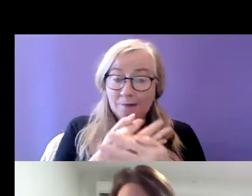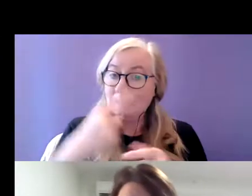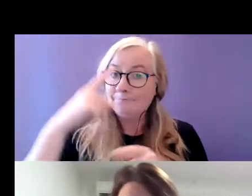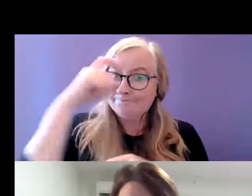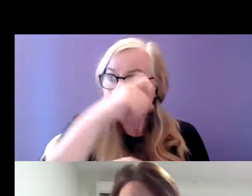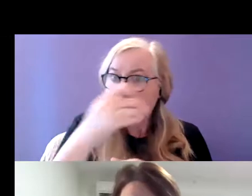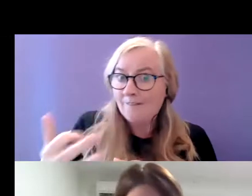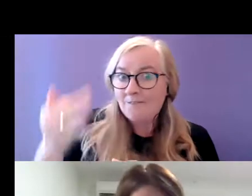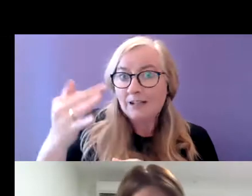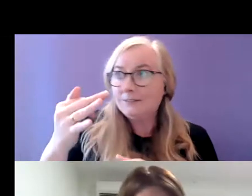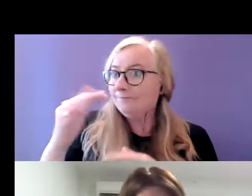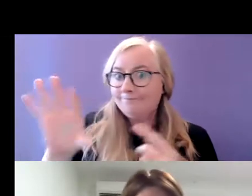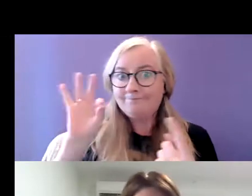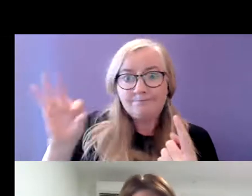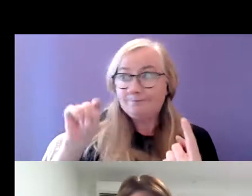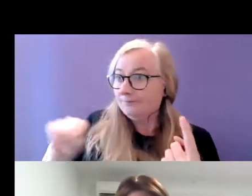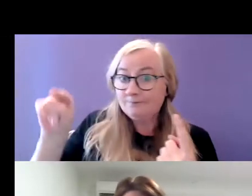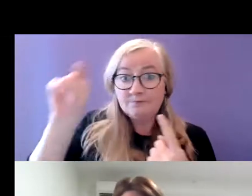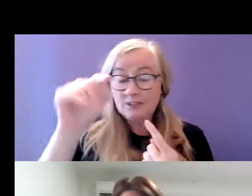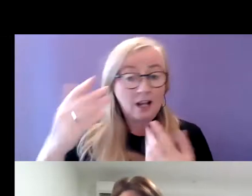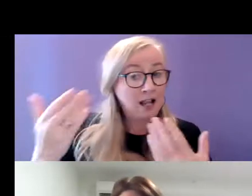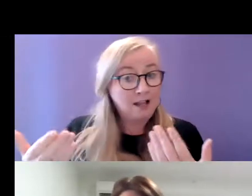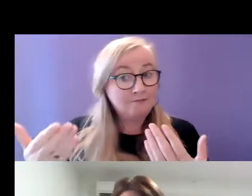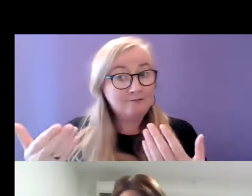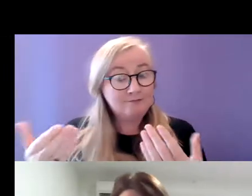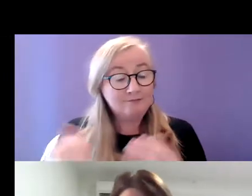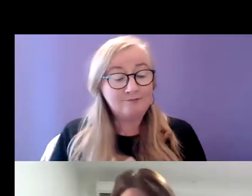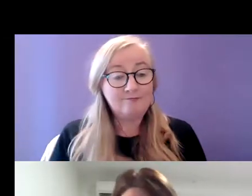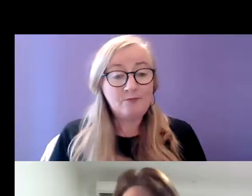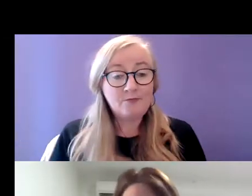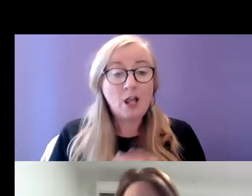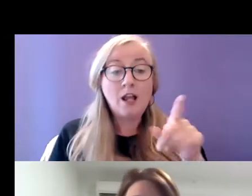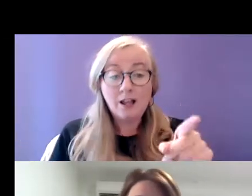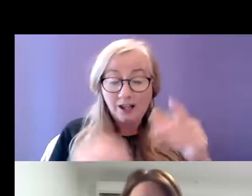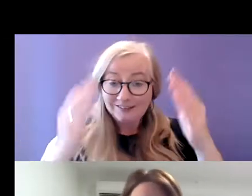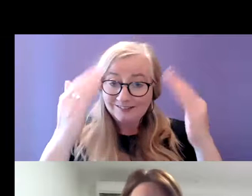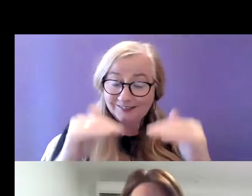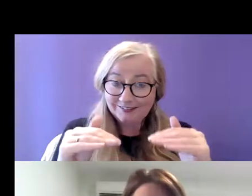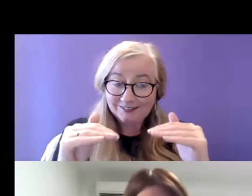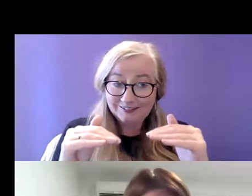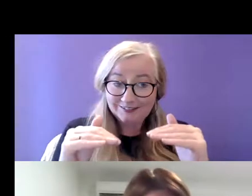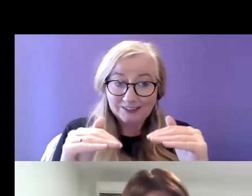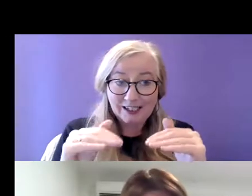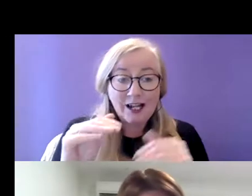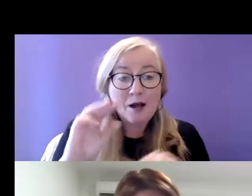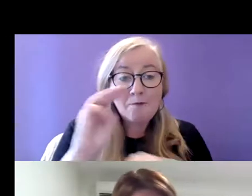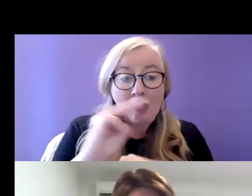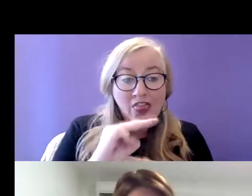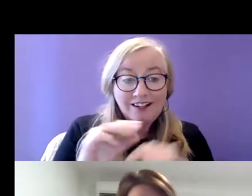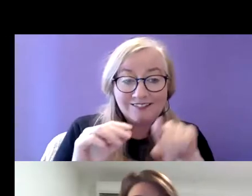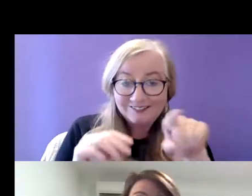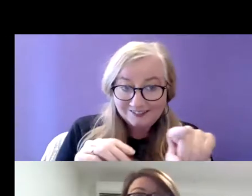finding an alternative and they were served notice to quit. This mother, Abiki, talks about